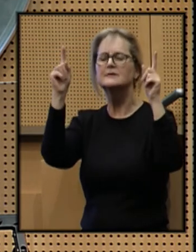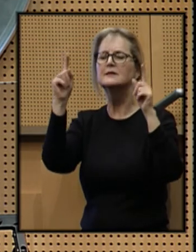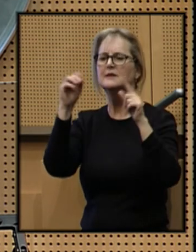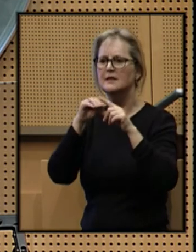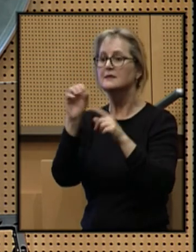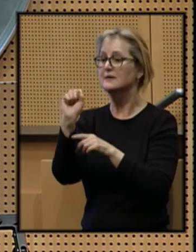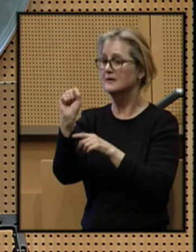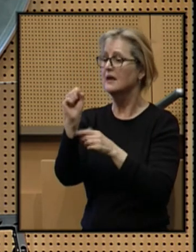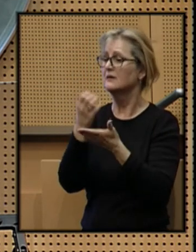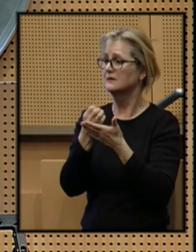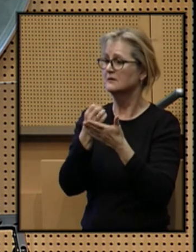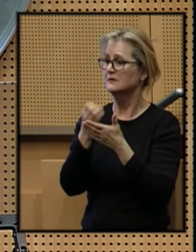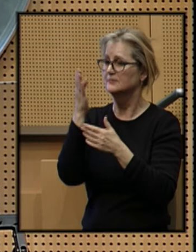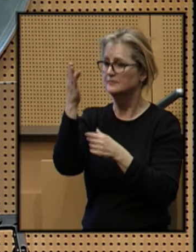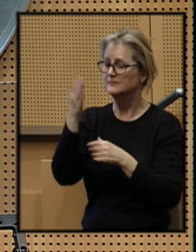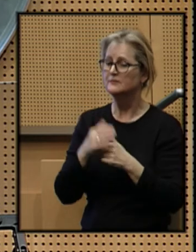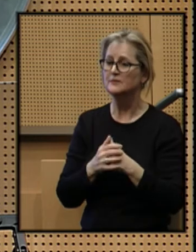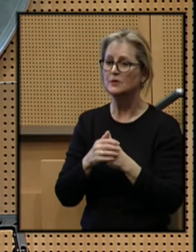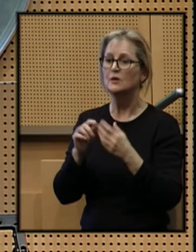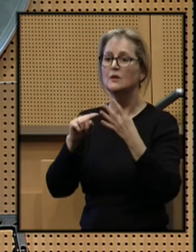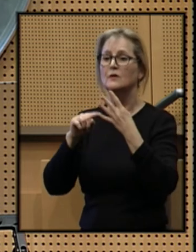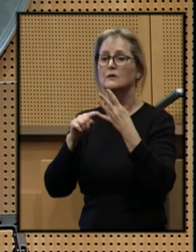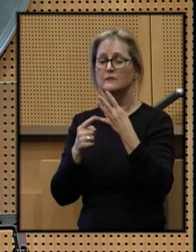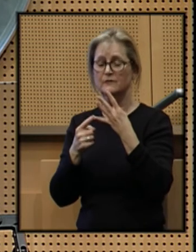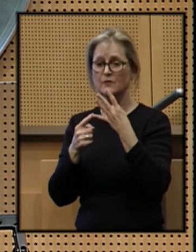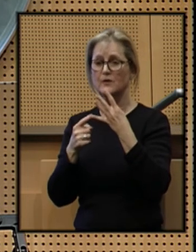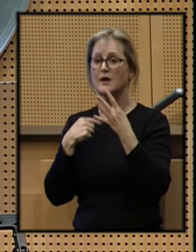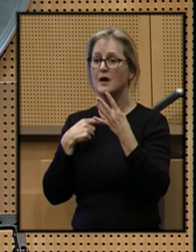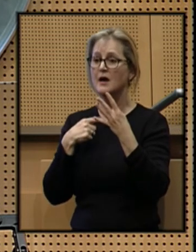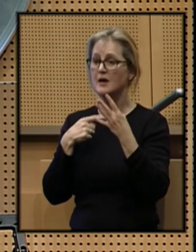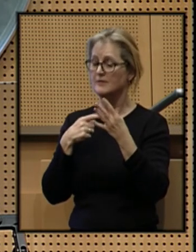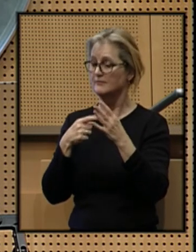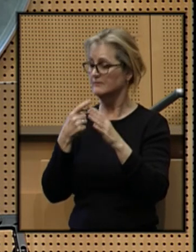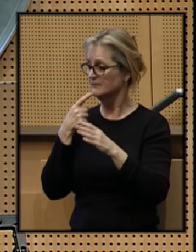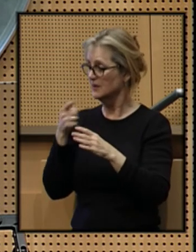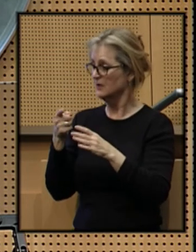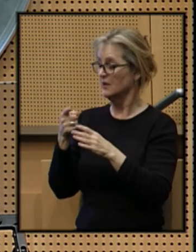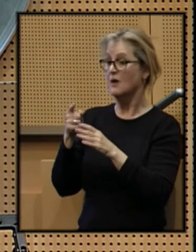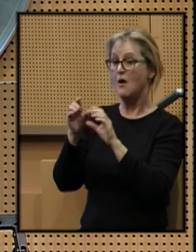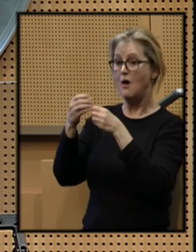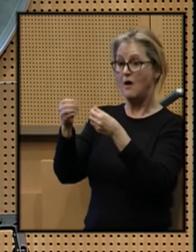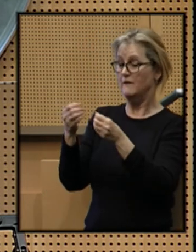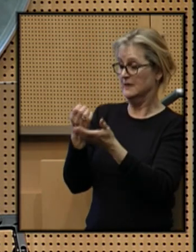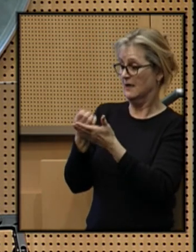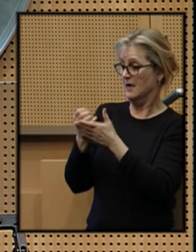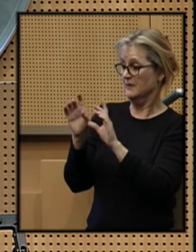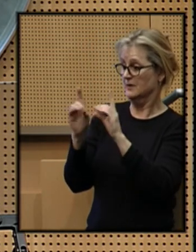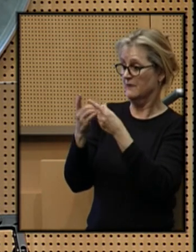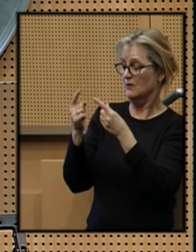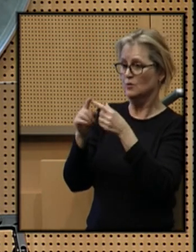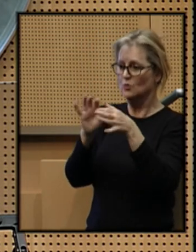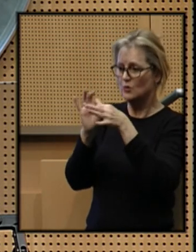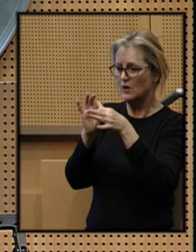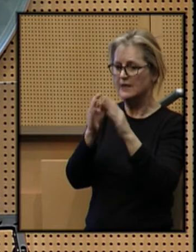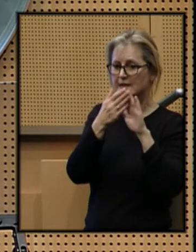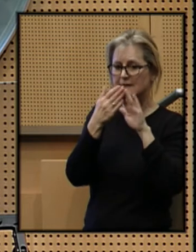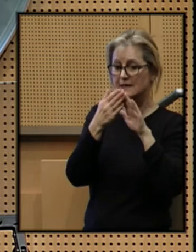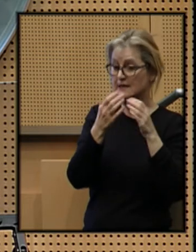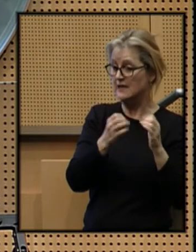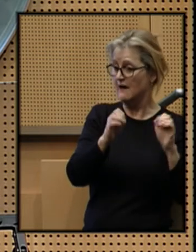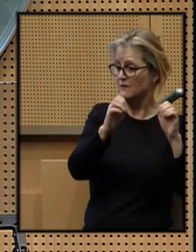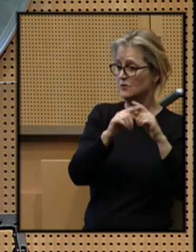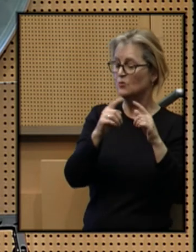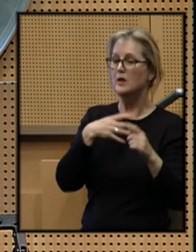in Seattle's economy. Fourth, I am directing our Office of Economic Development to coordinate our city's efforts